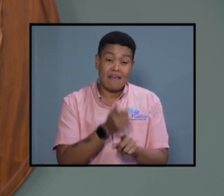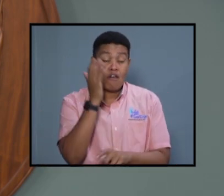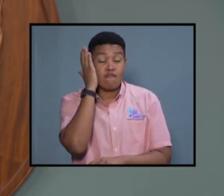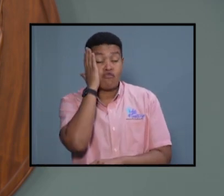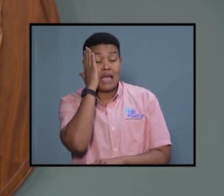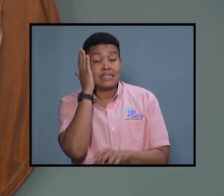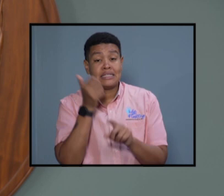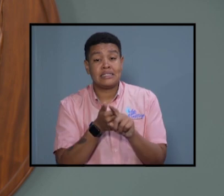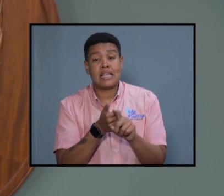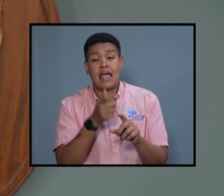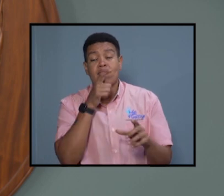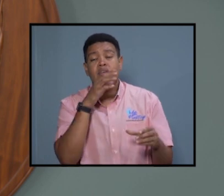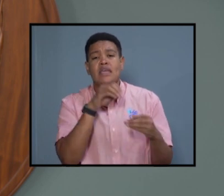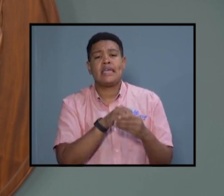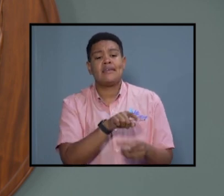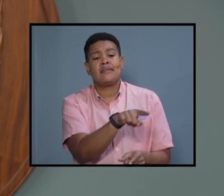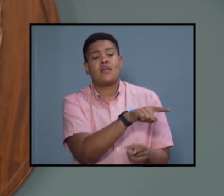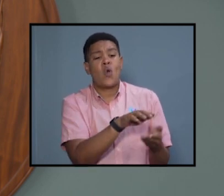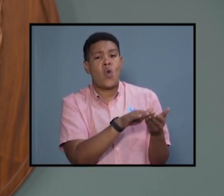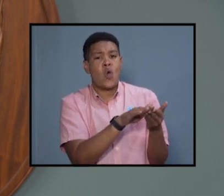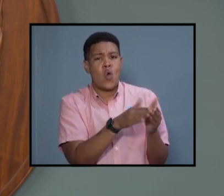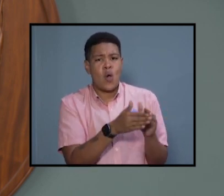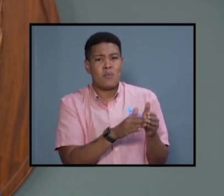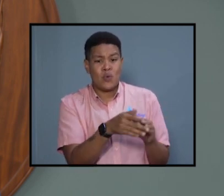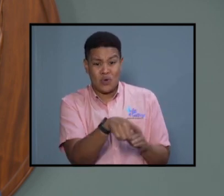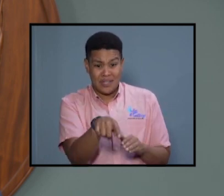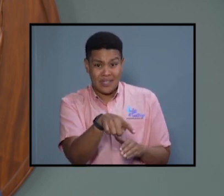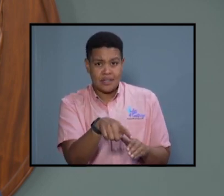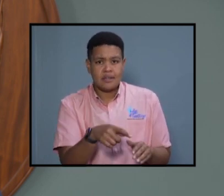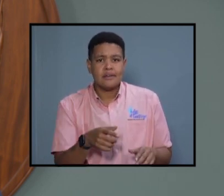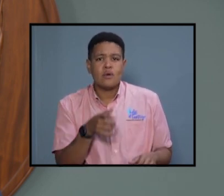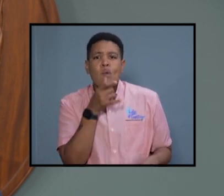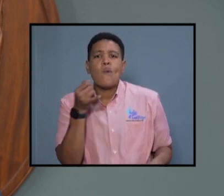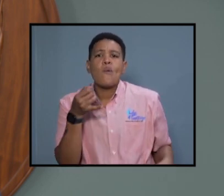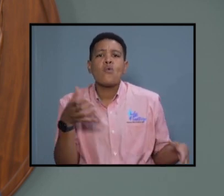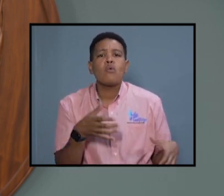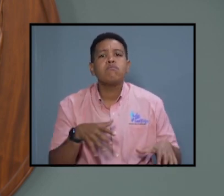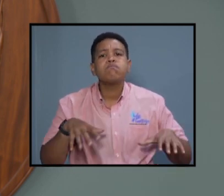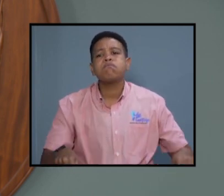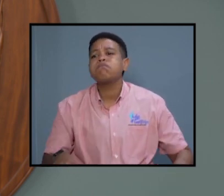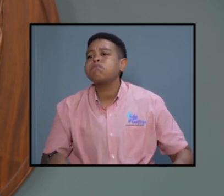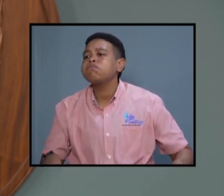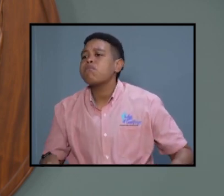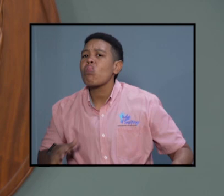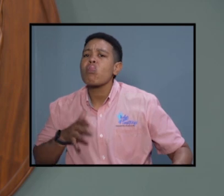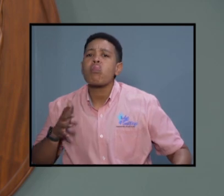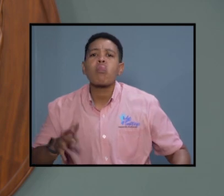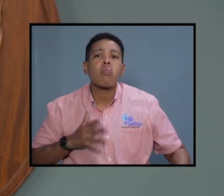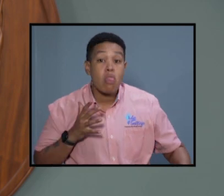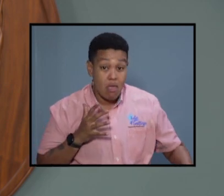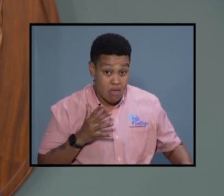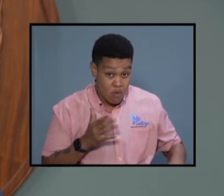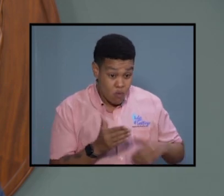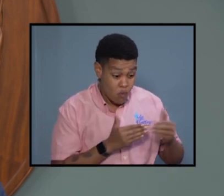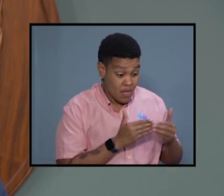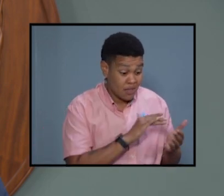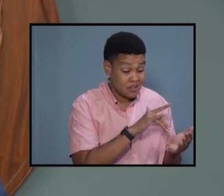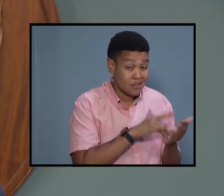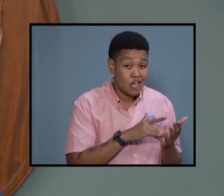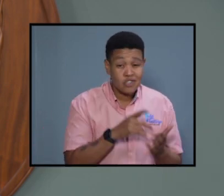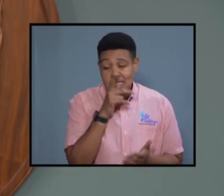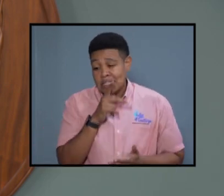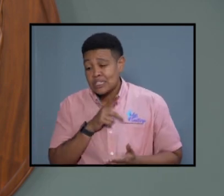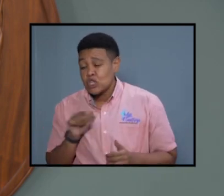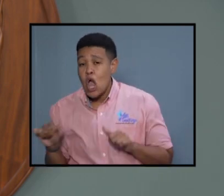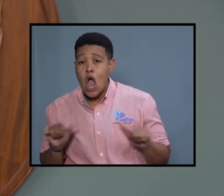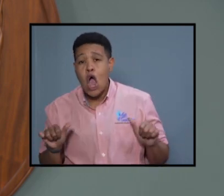in those gang-captured communities, whether in Central Kingston, August Town